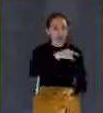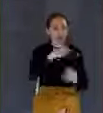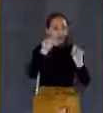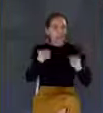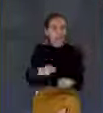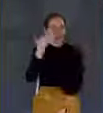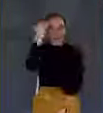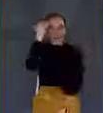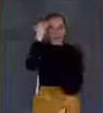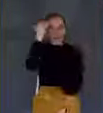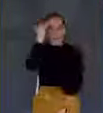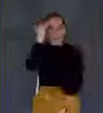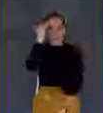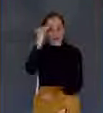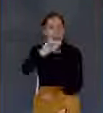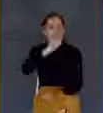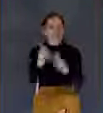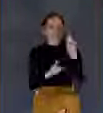That's the problem I have with this.